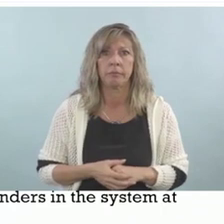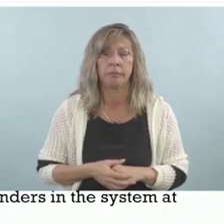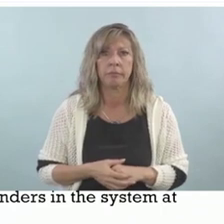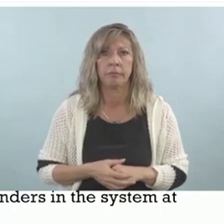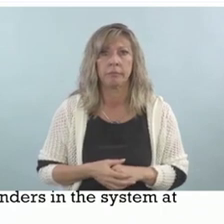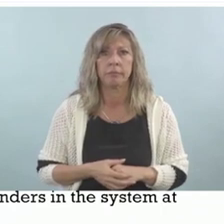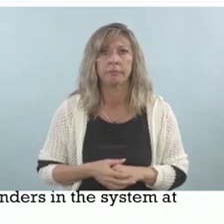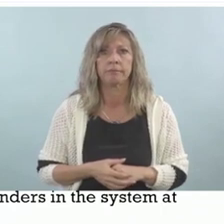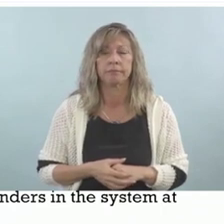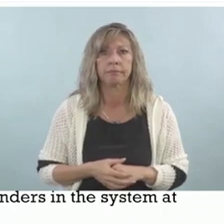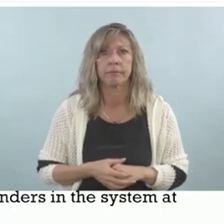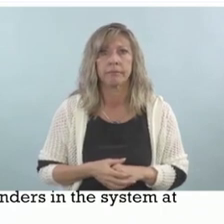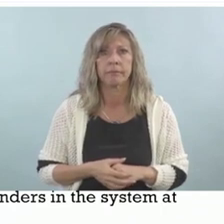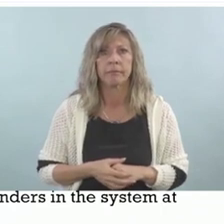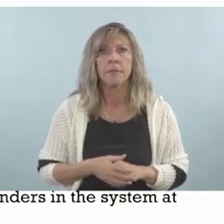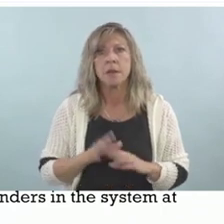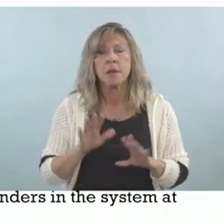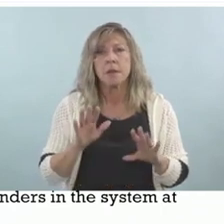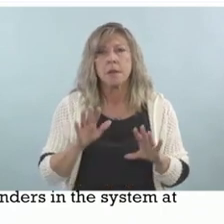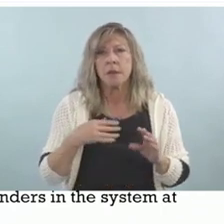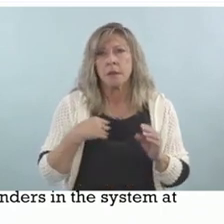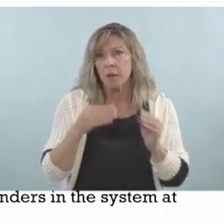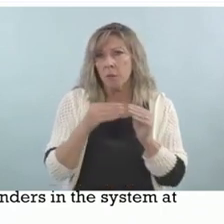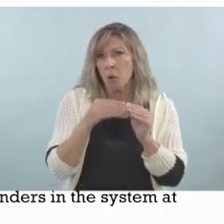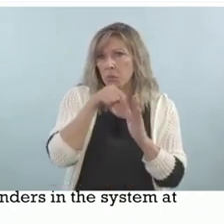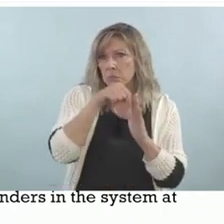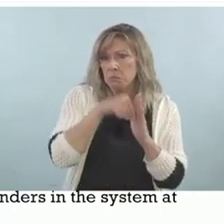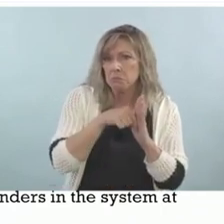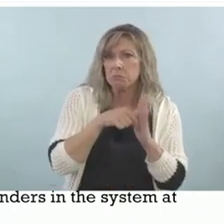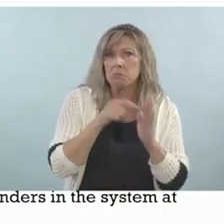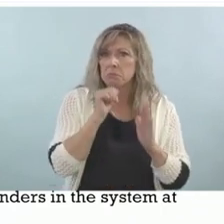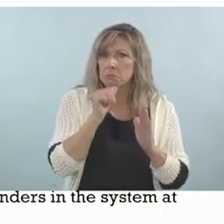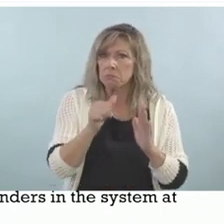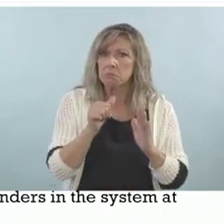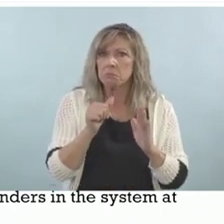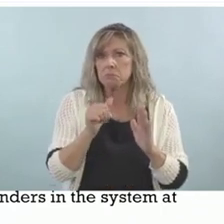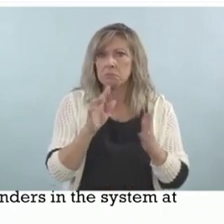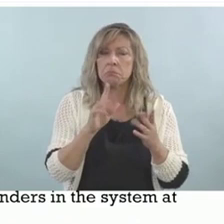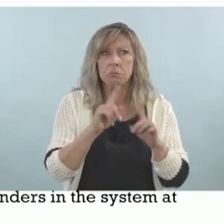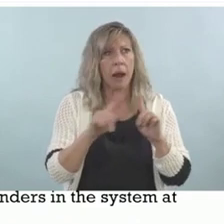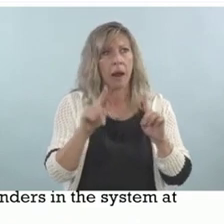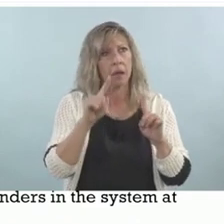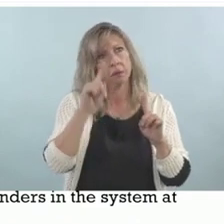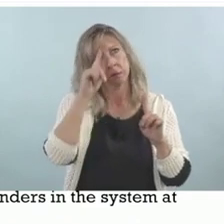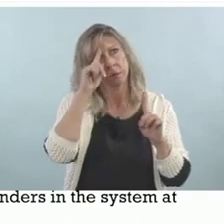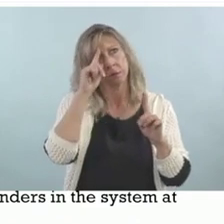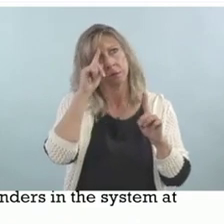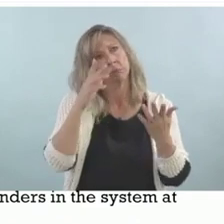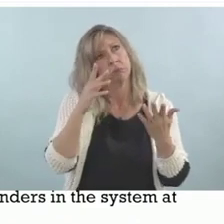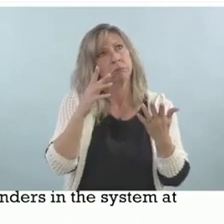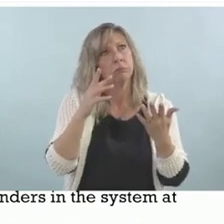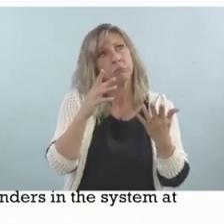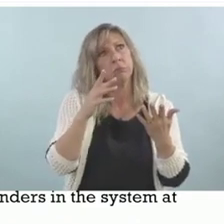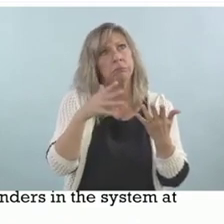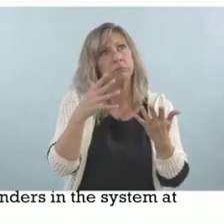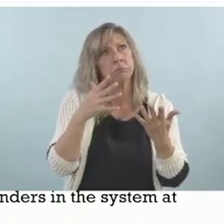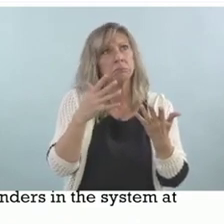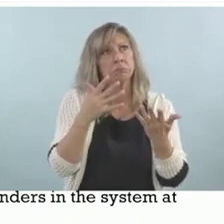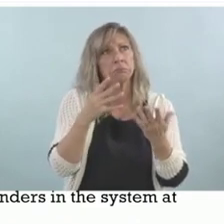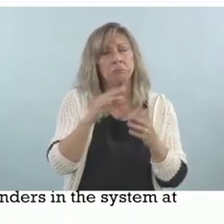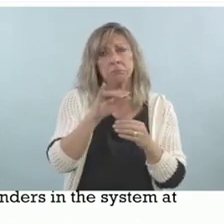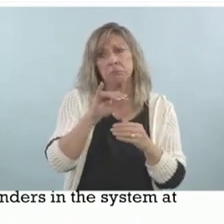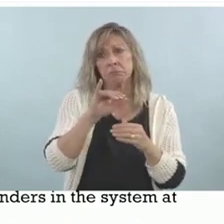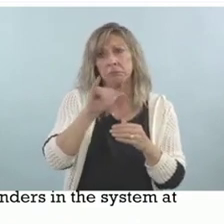Now, I don't want to spend a lot of time on this. So we can also, the justice system in general is filled with obstacles that lead to